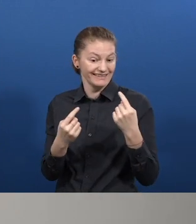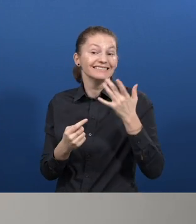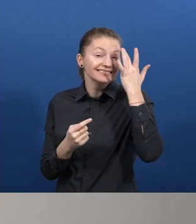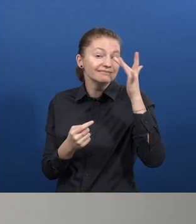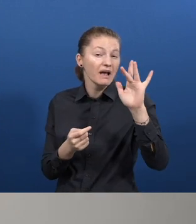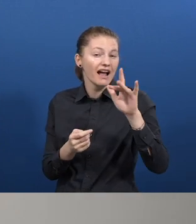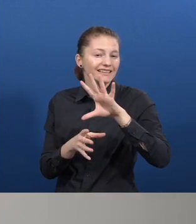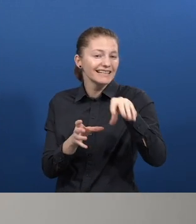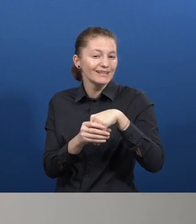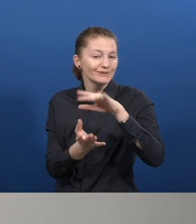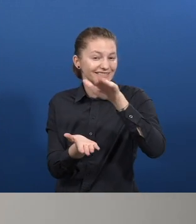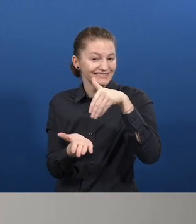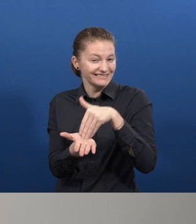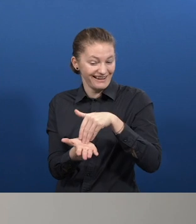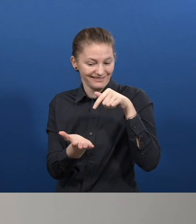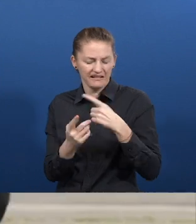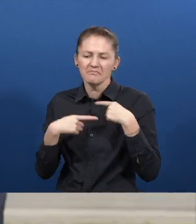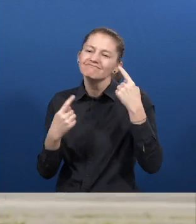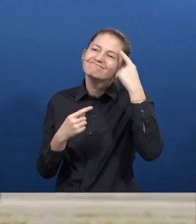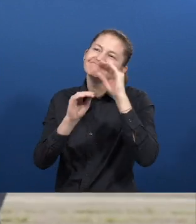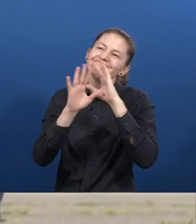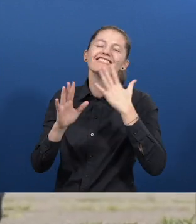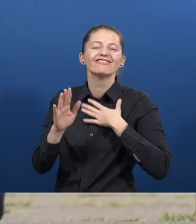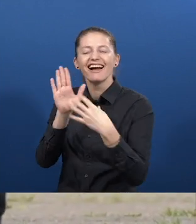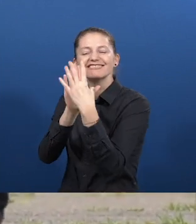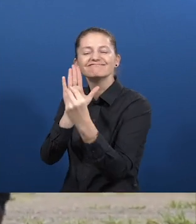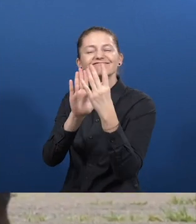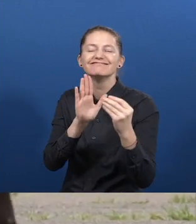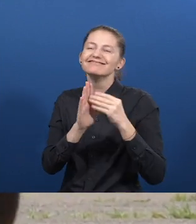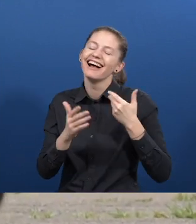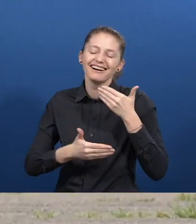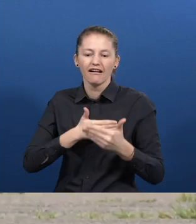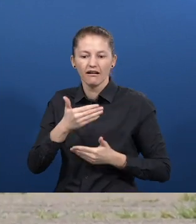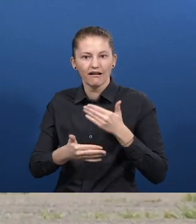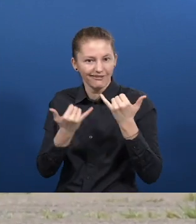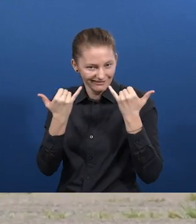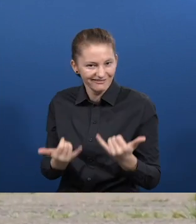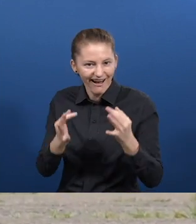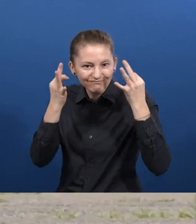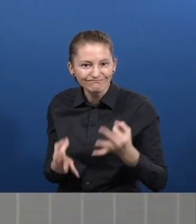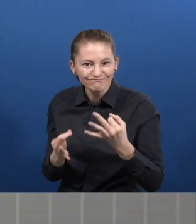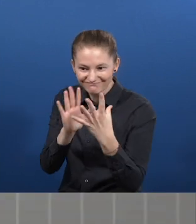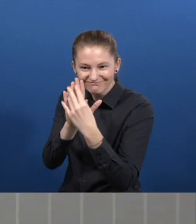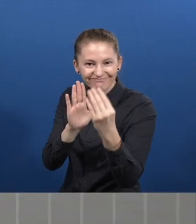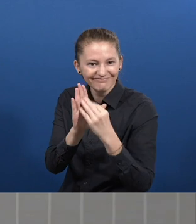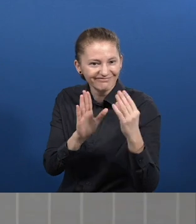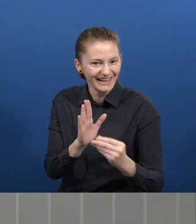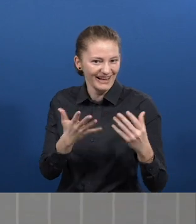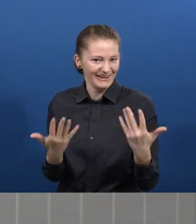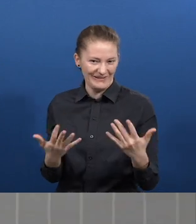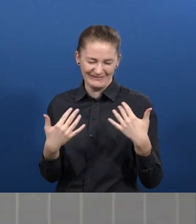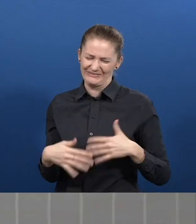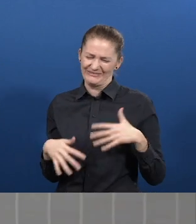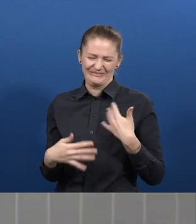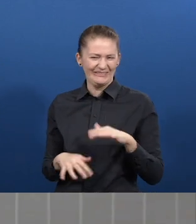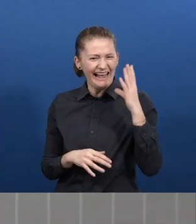replicate will now be a reality. Two people walking on a street. Brazil. It has